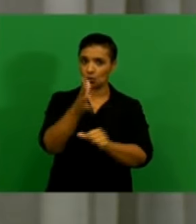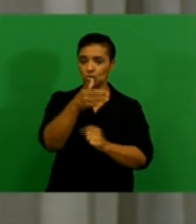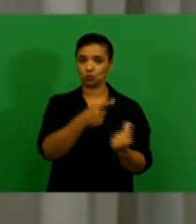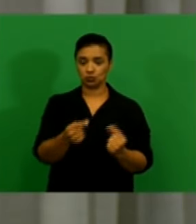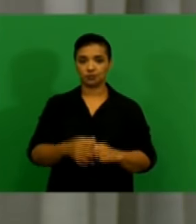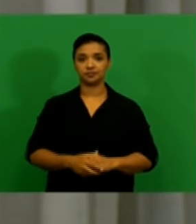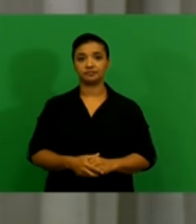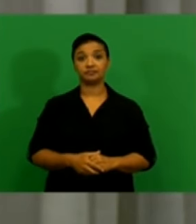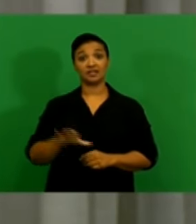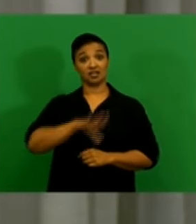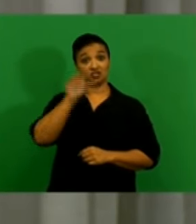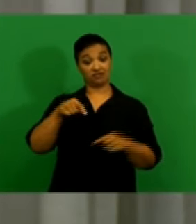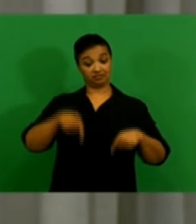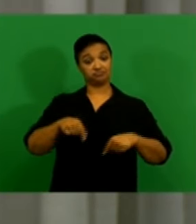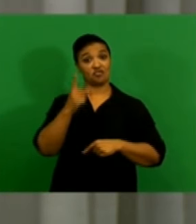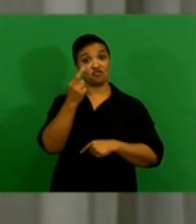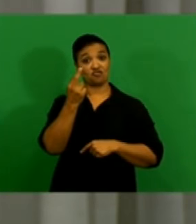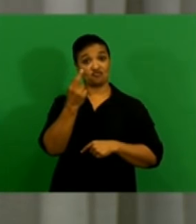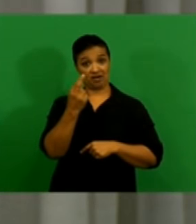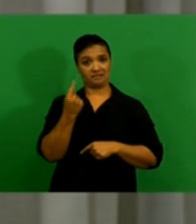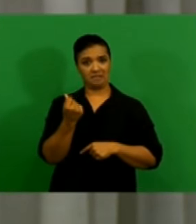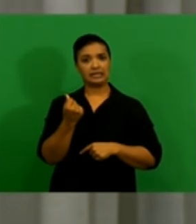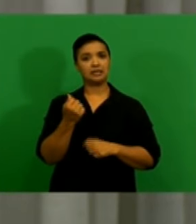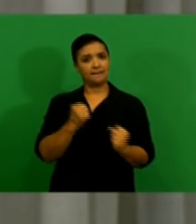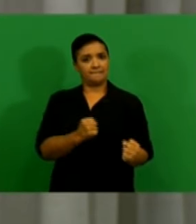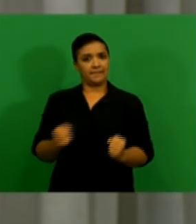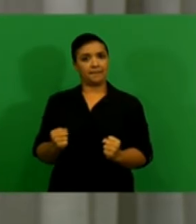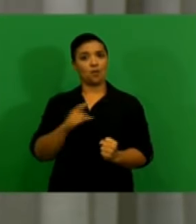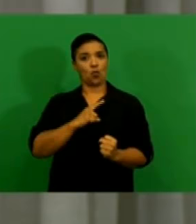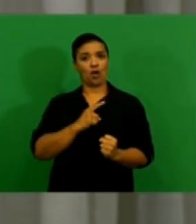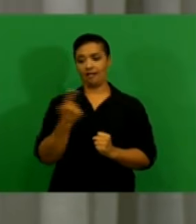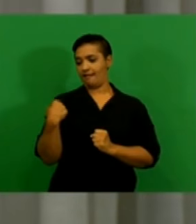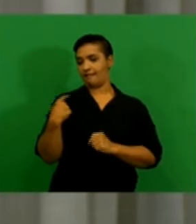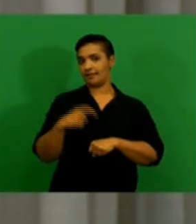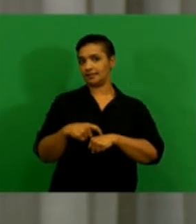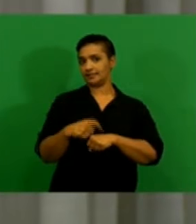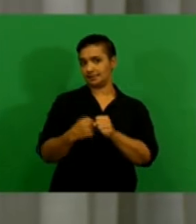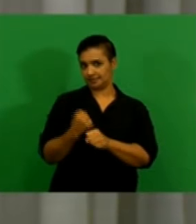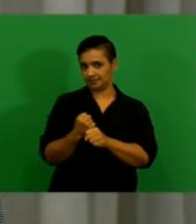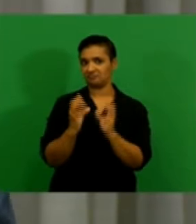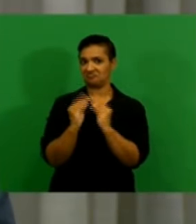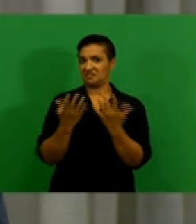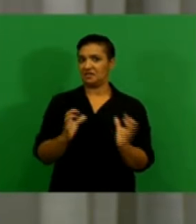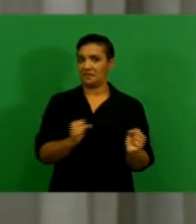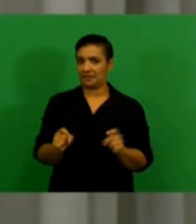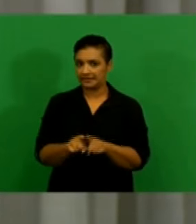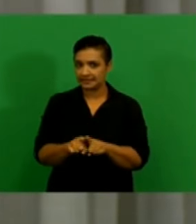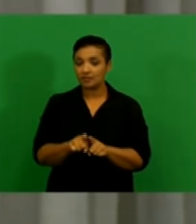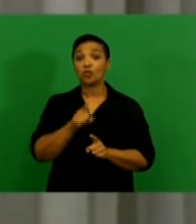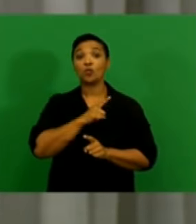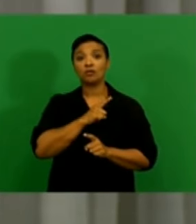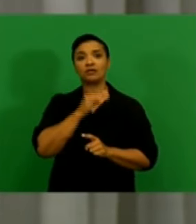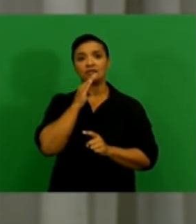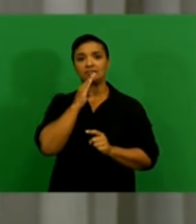The rent has displayed a degree of resilience since the previous meeting of the MPC, having traded in a